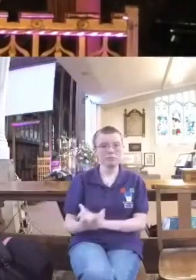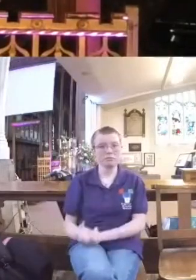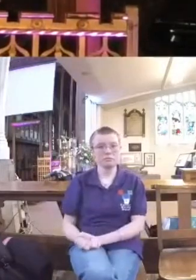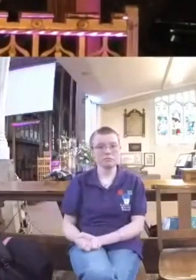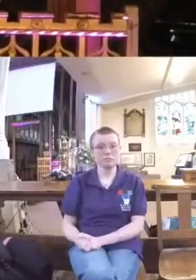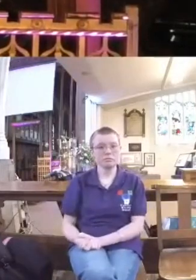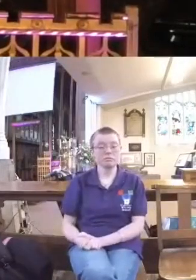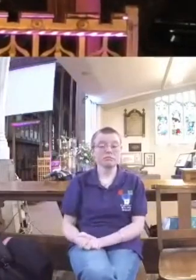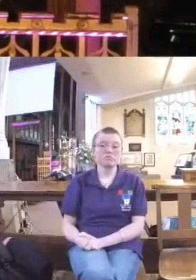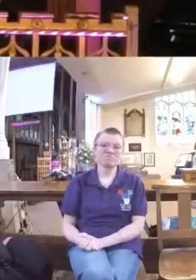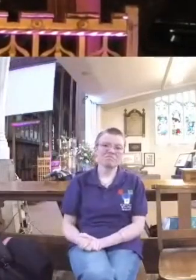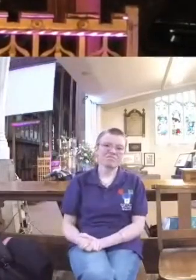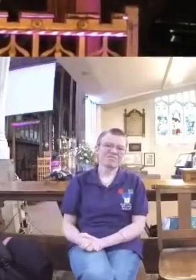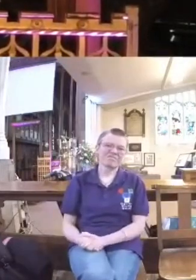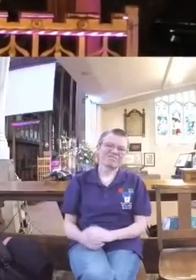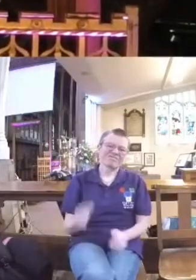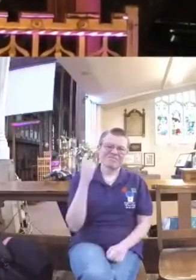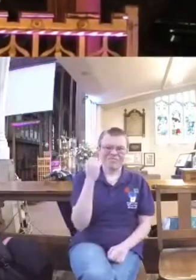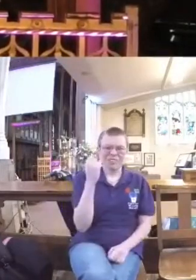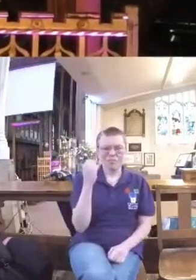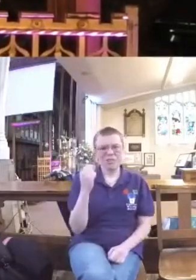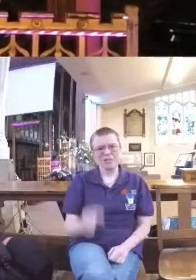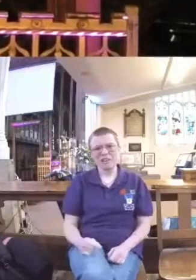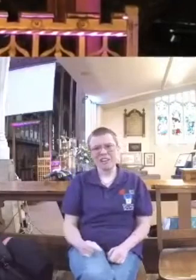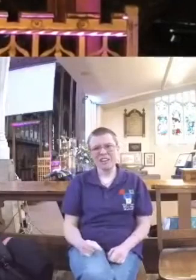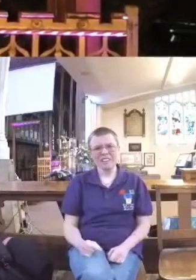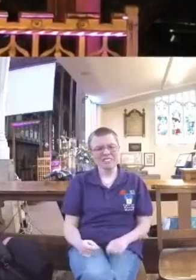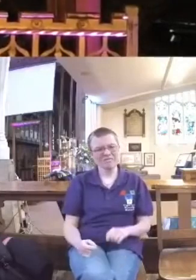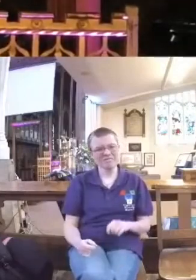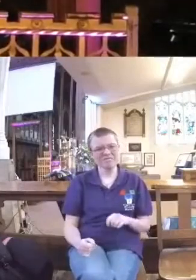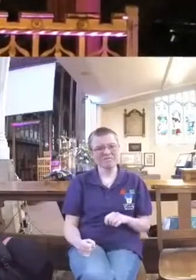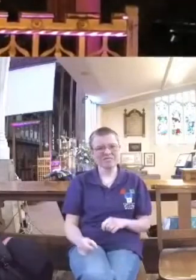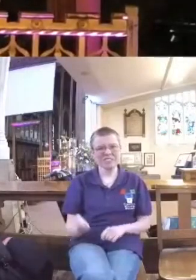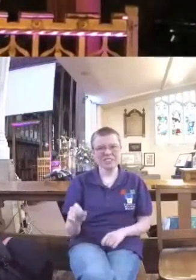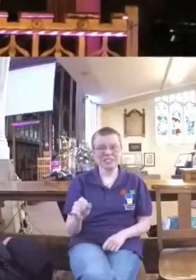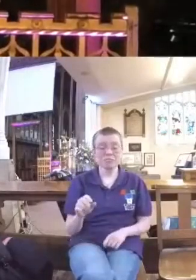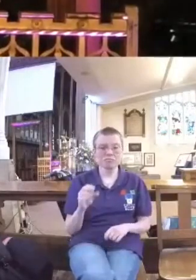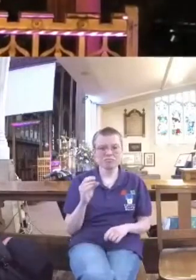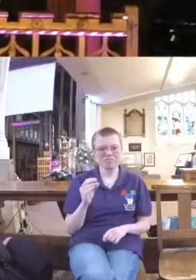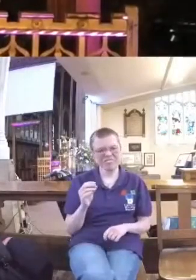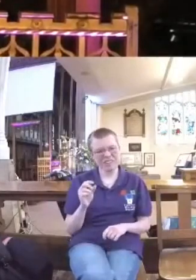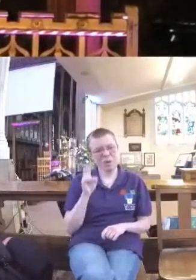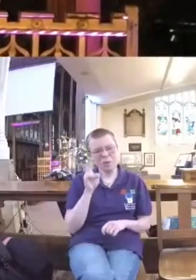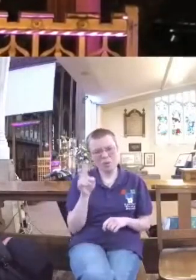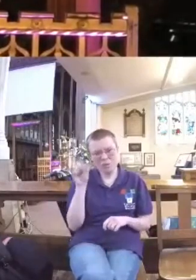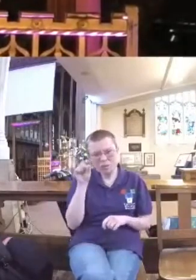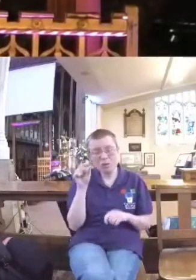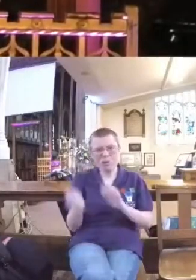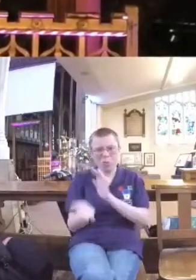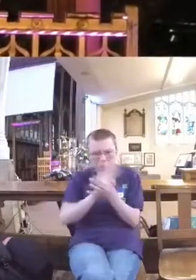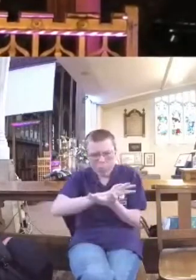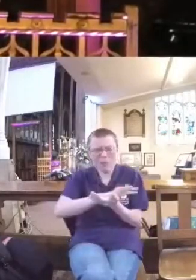Now, it might be really subtle. Destruction sounds obvious, doesn't it?